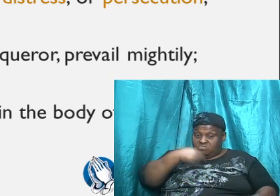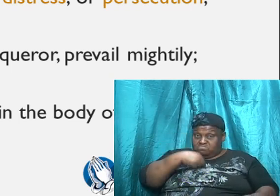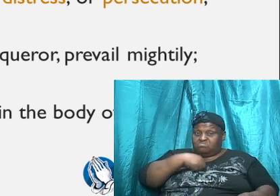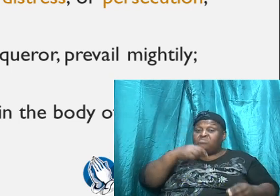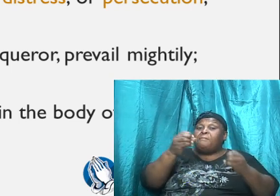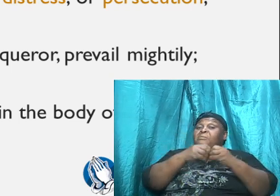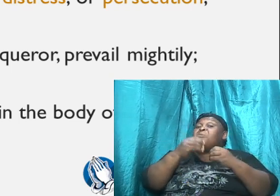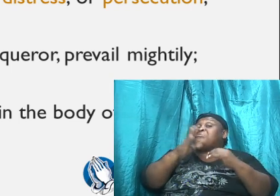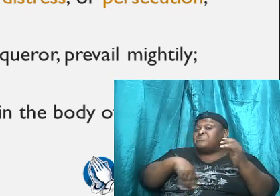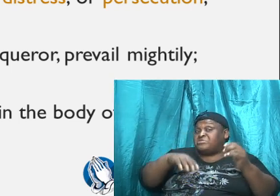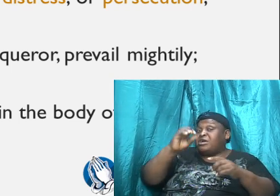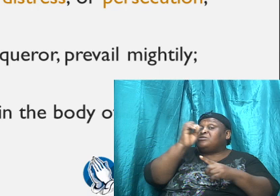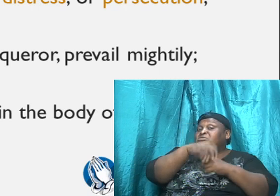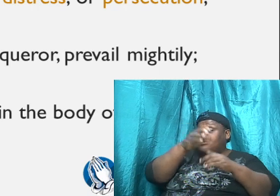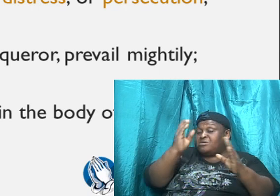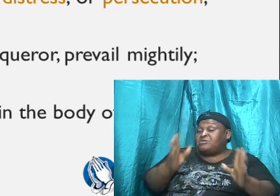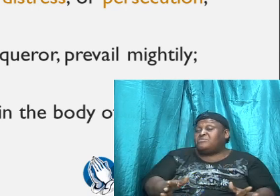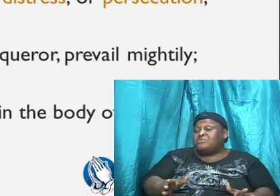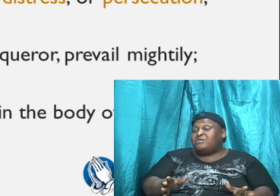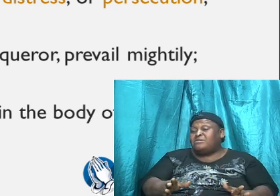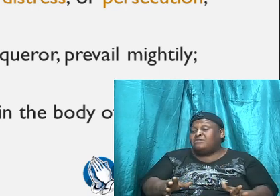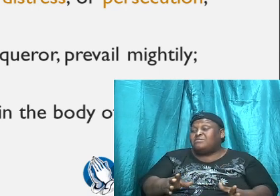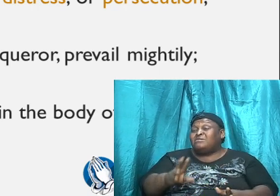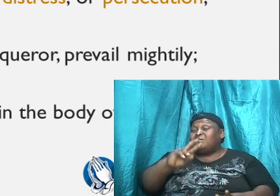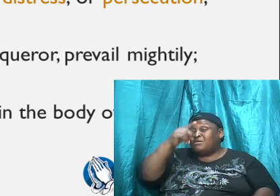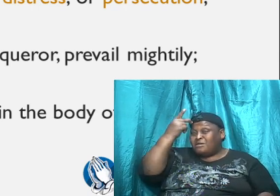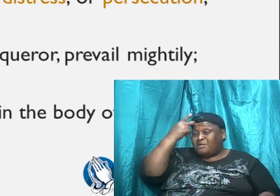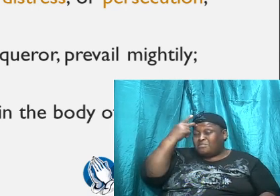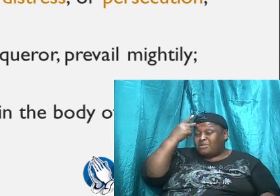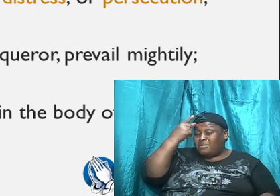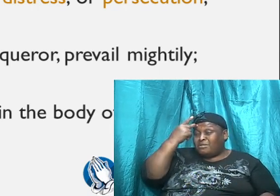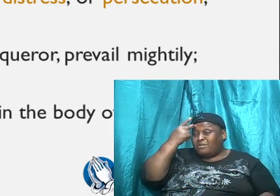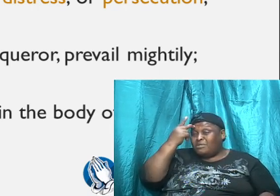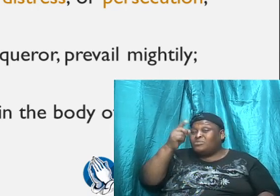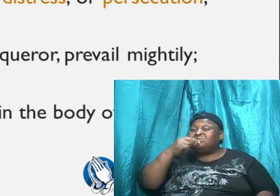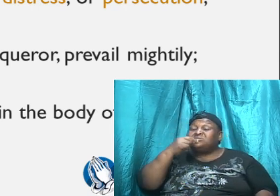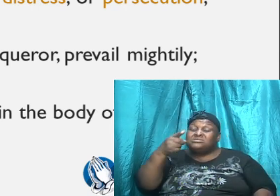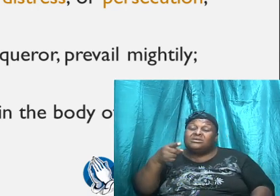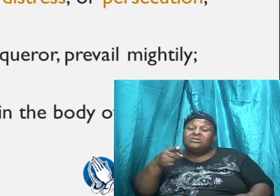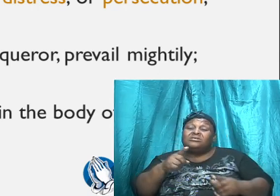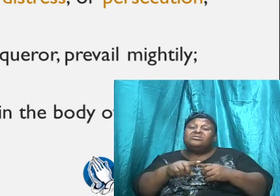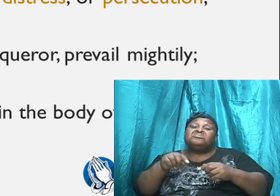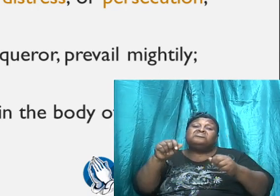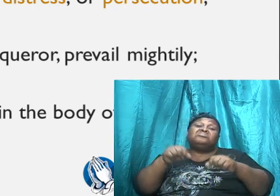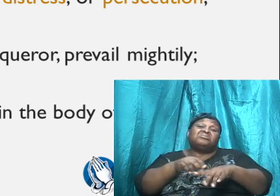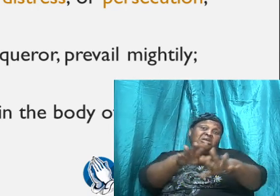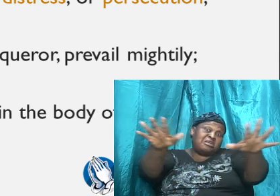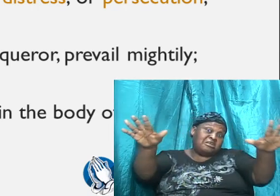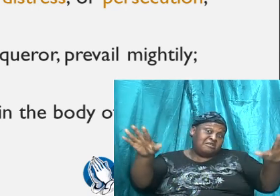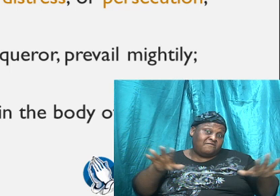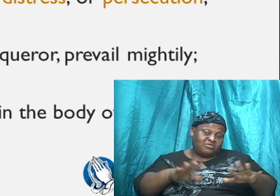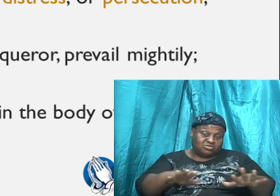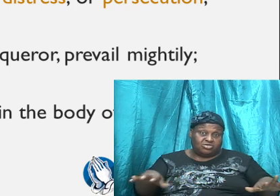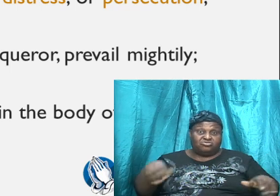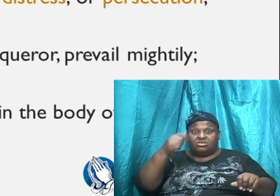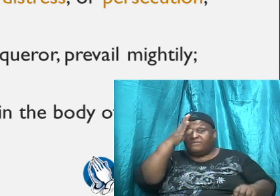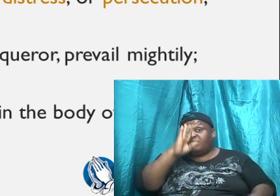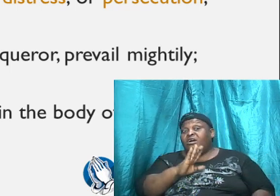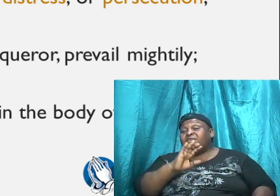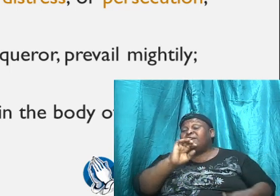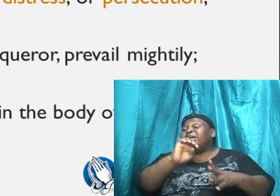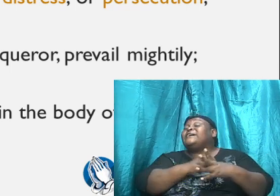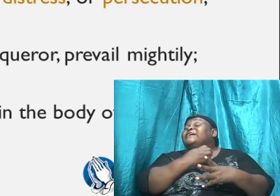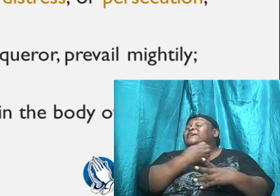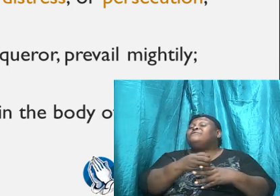was describing every child of God, even the young man that